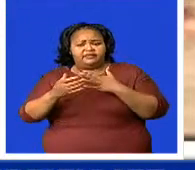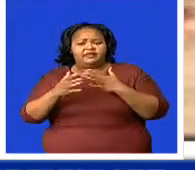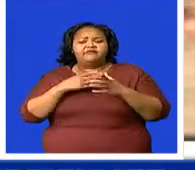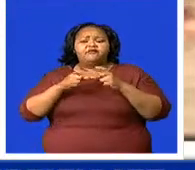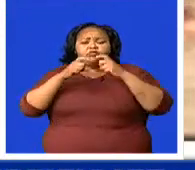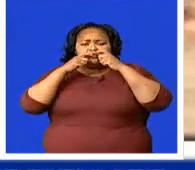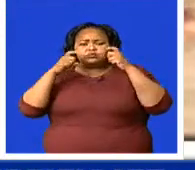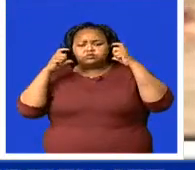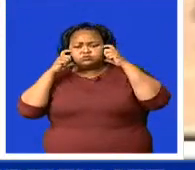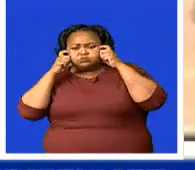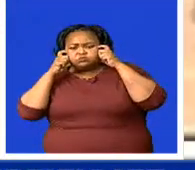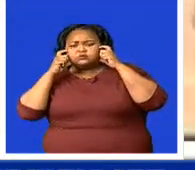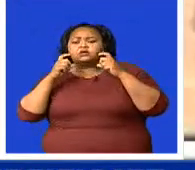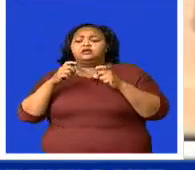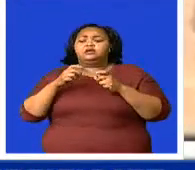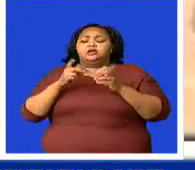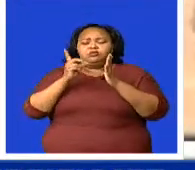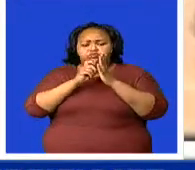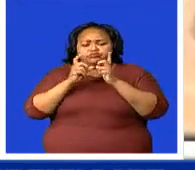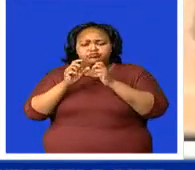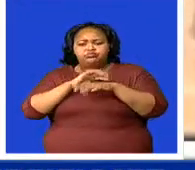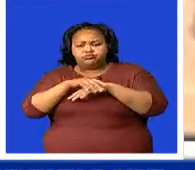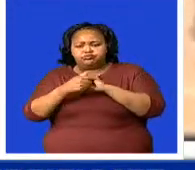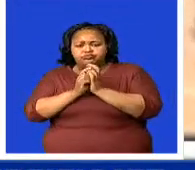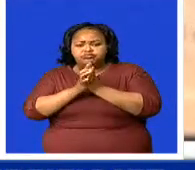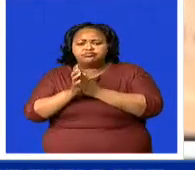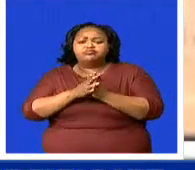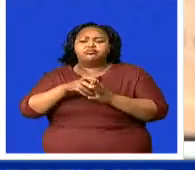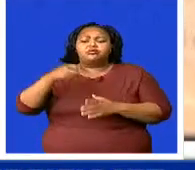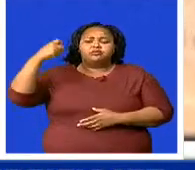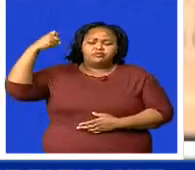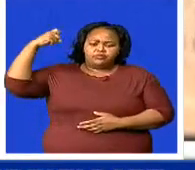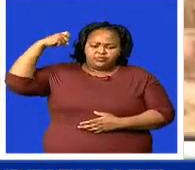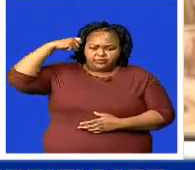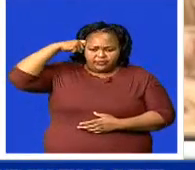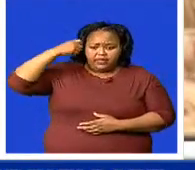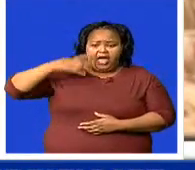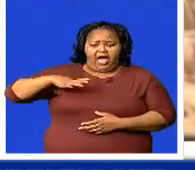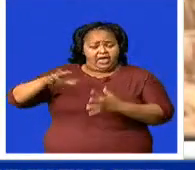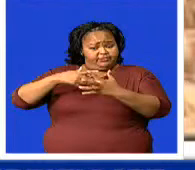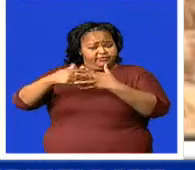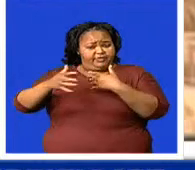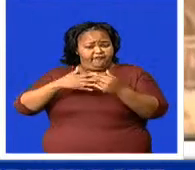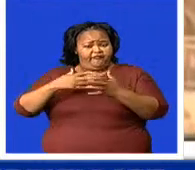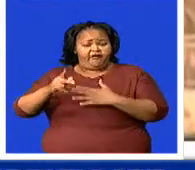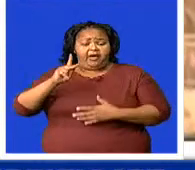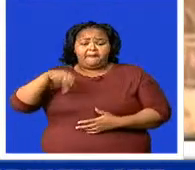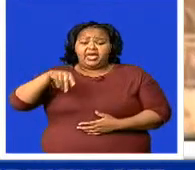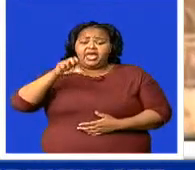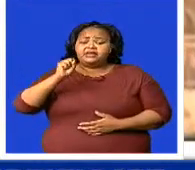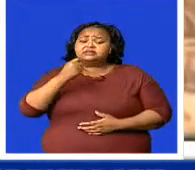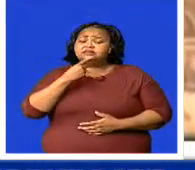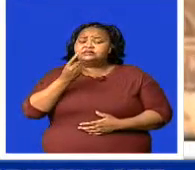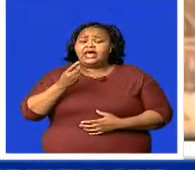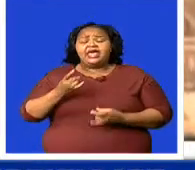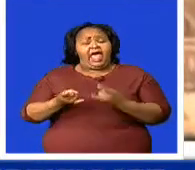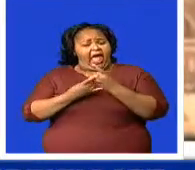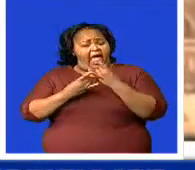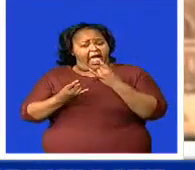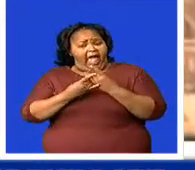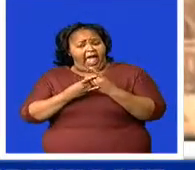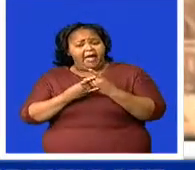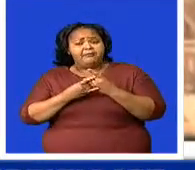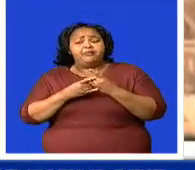thermoguns, non-contact medical thermometers, among other things. The PS says this will help the army as it